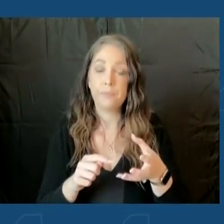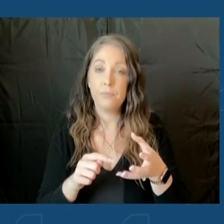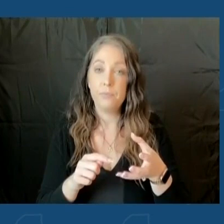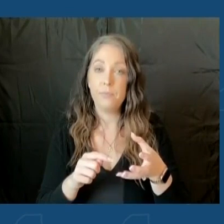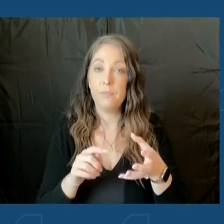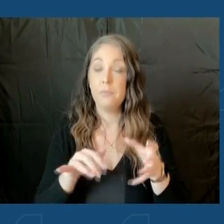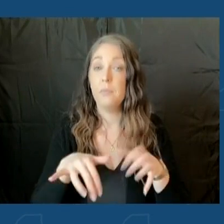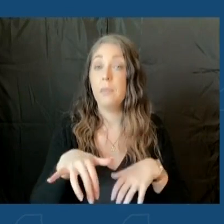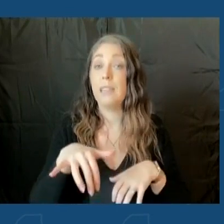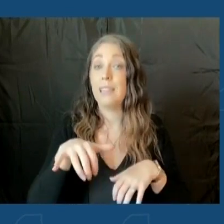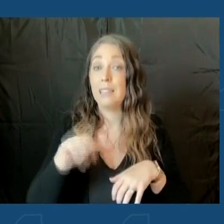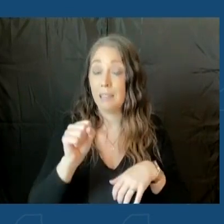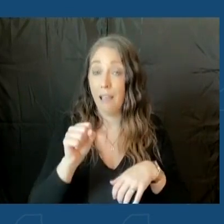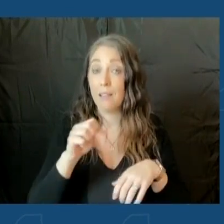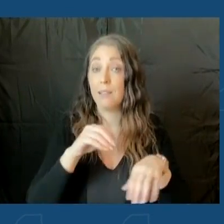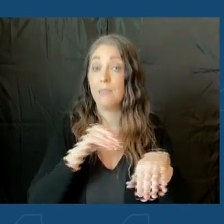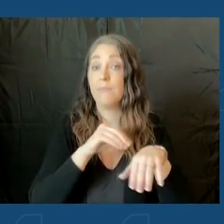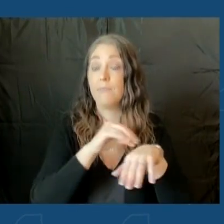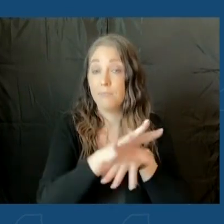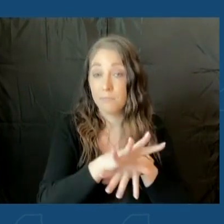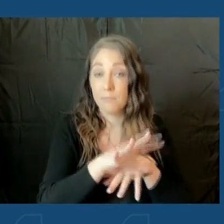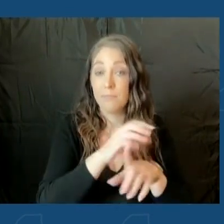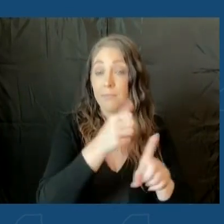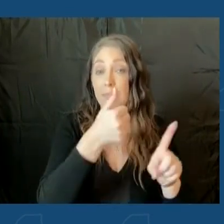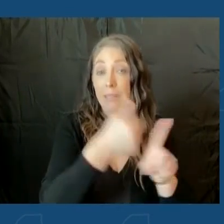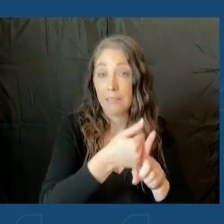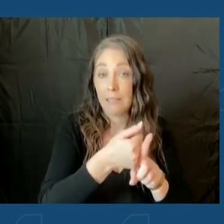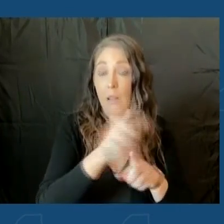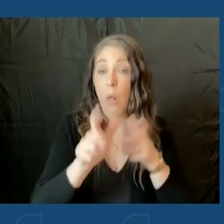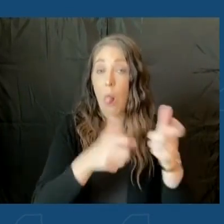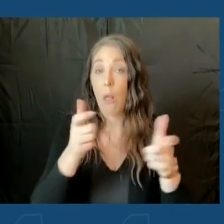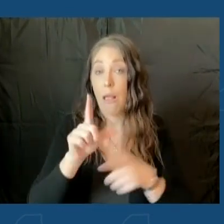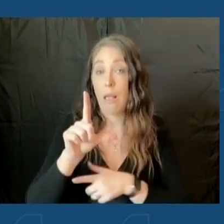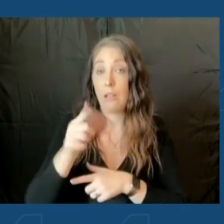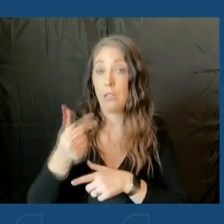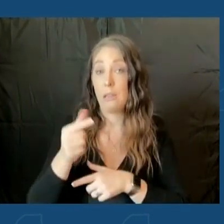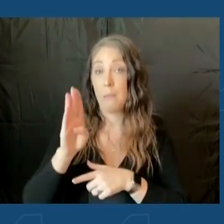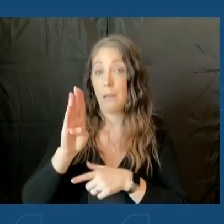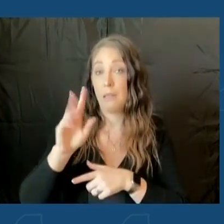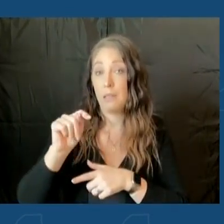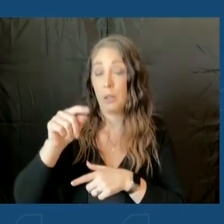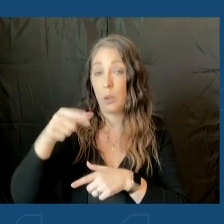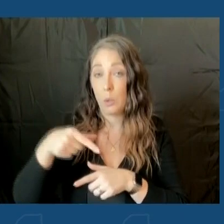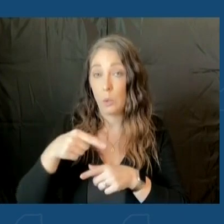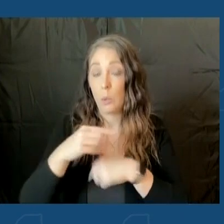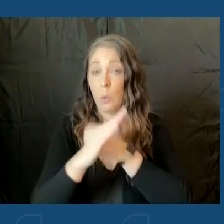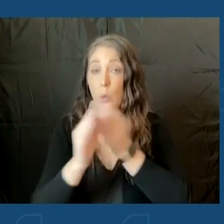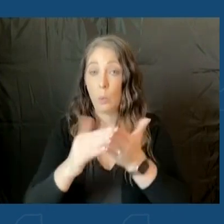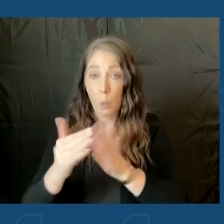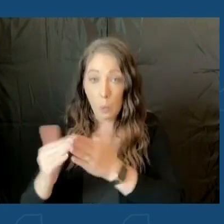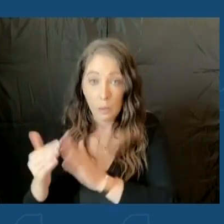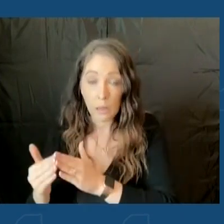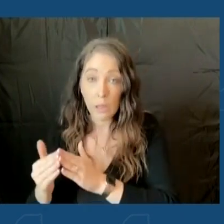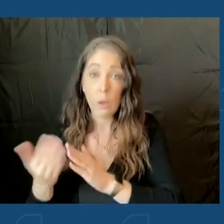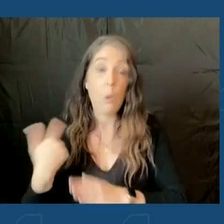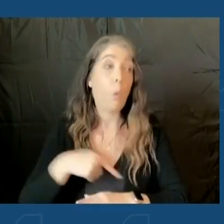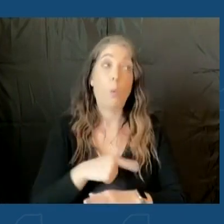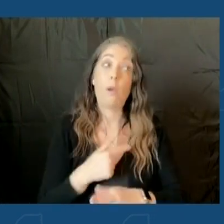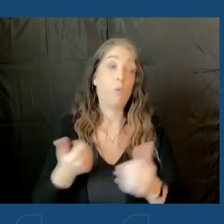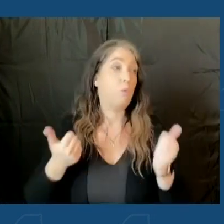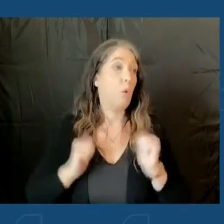affecting largely gay MSM communities, and I think that we're all mobilizing as rapidly as we can